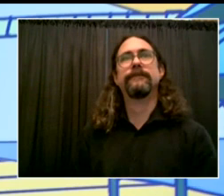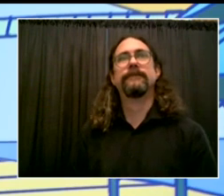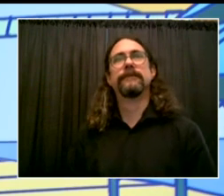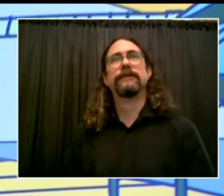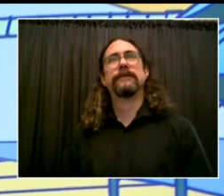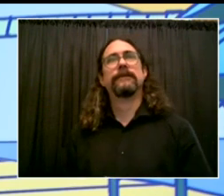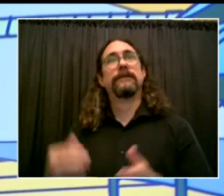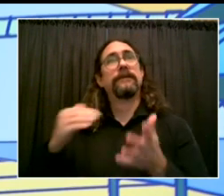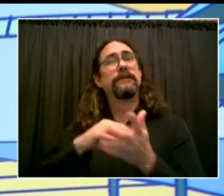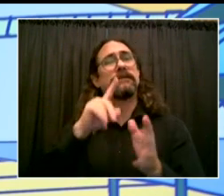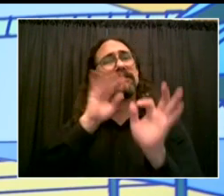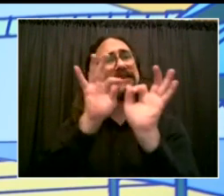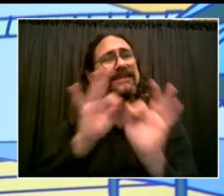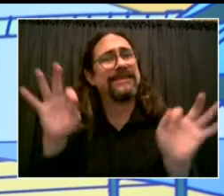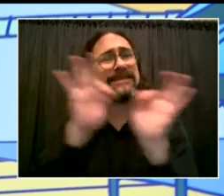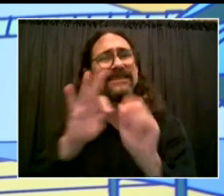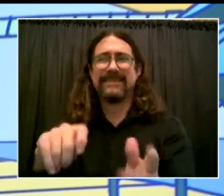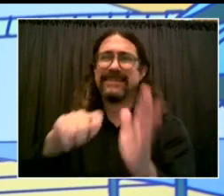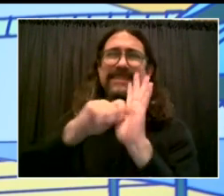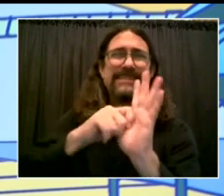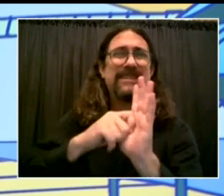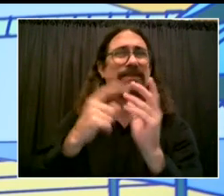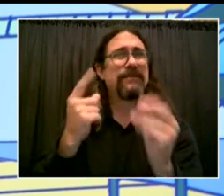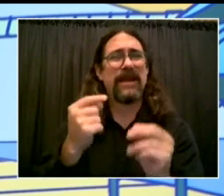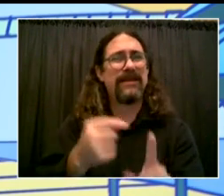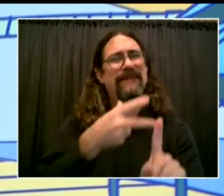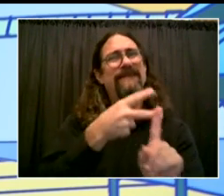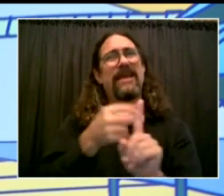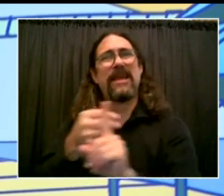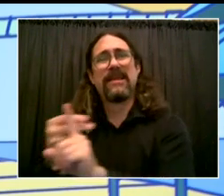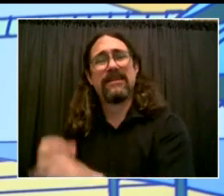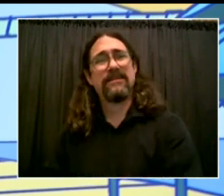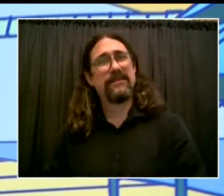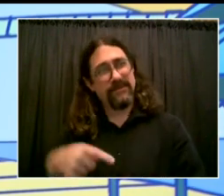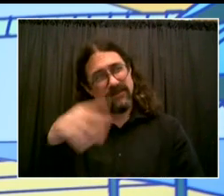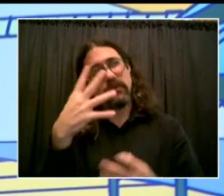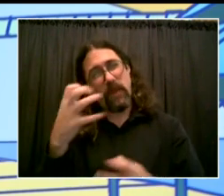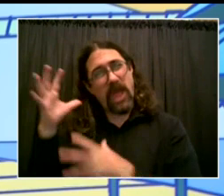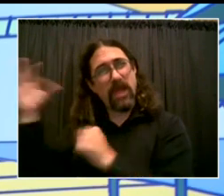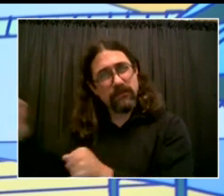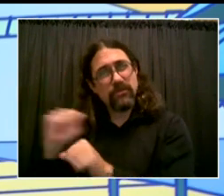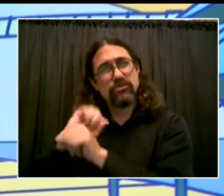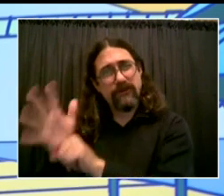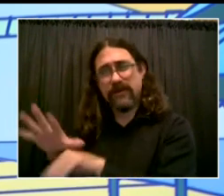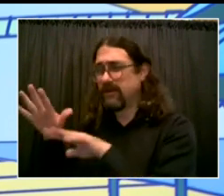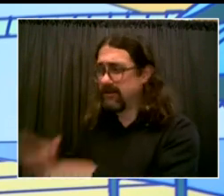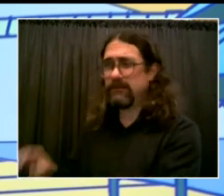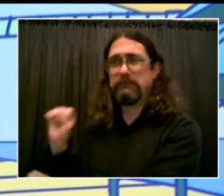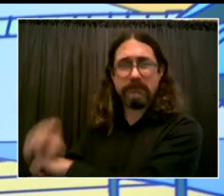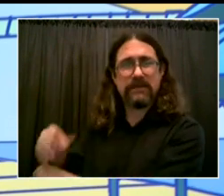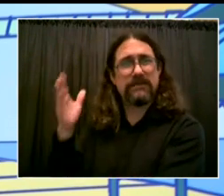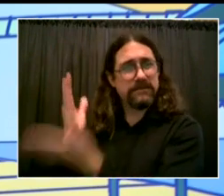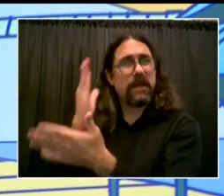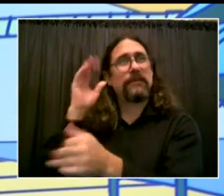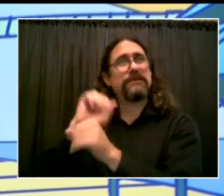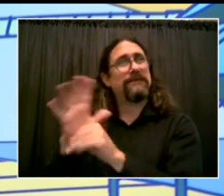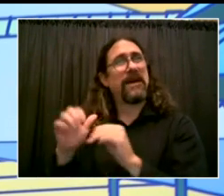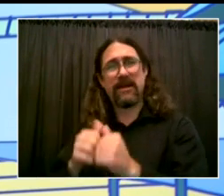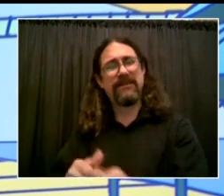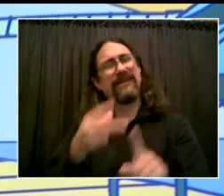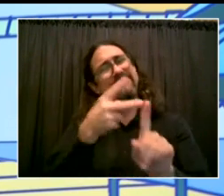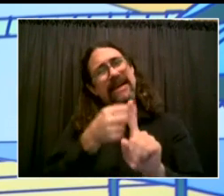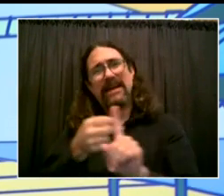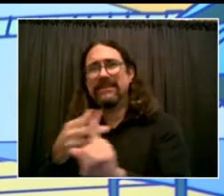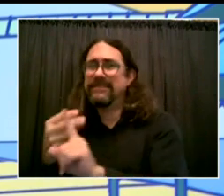families. We need everyone to go get vaccinated. This is what's going to make New York City stand out in this nation, and avoid ever having to go back to those restrictions